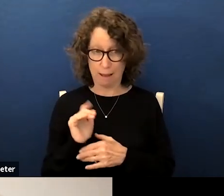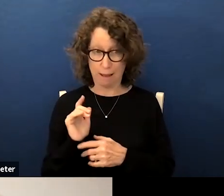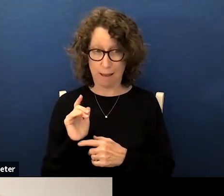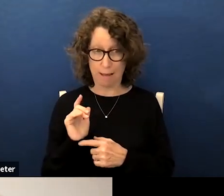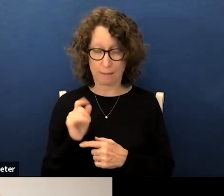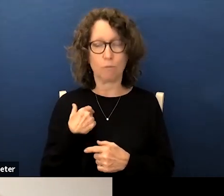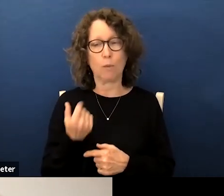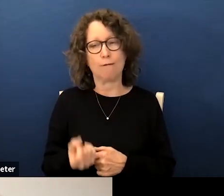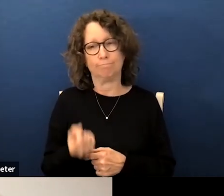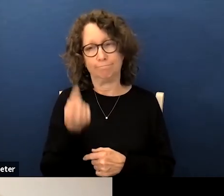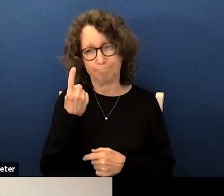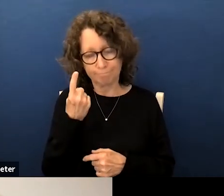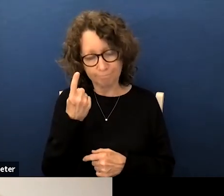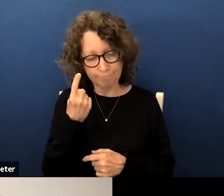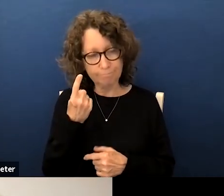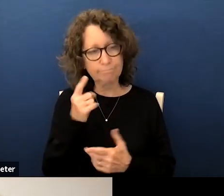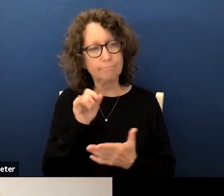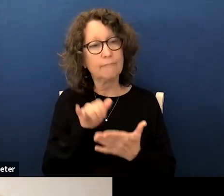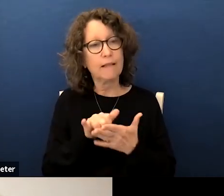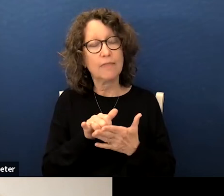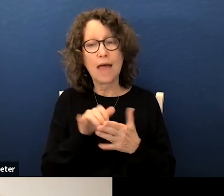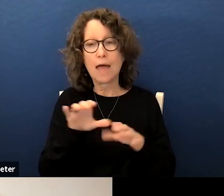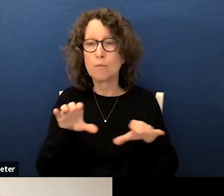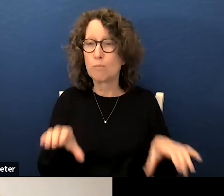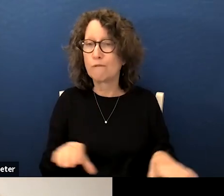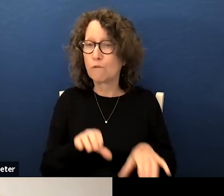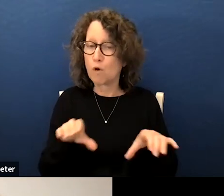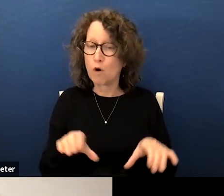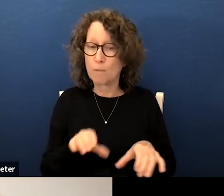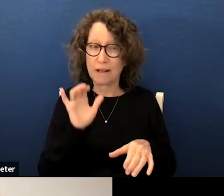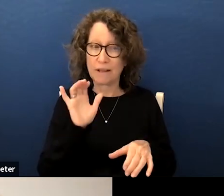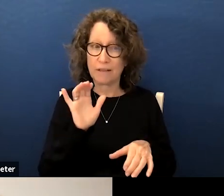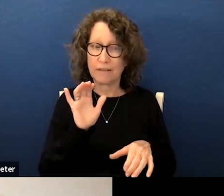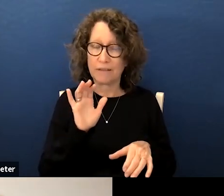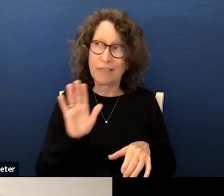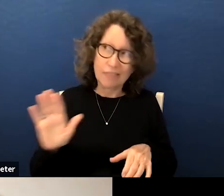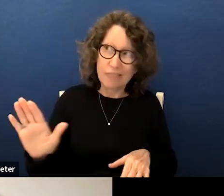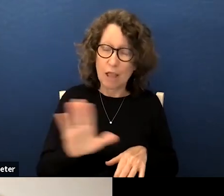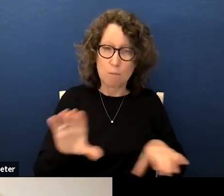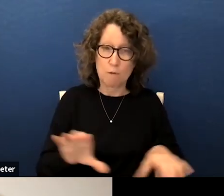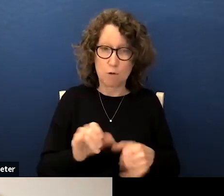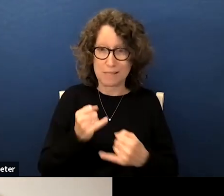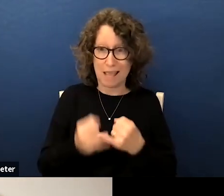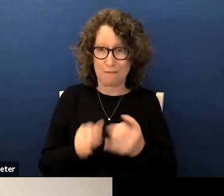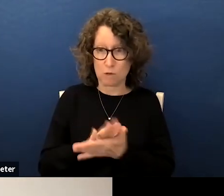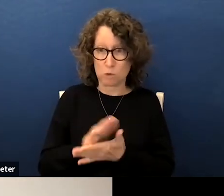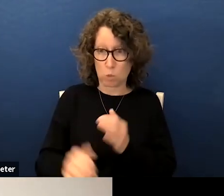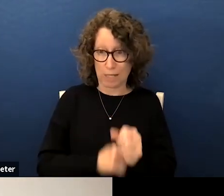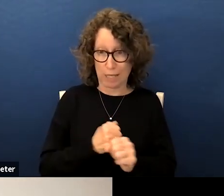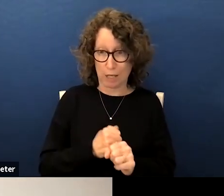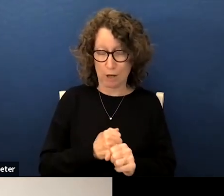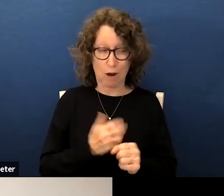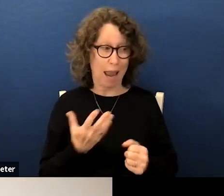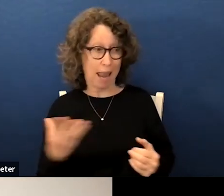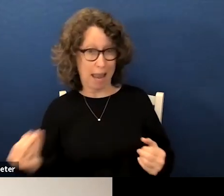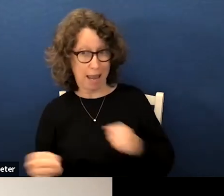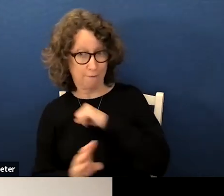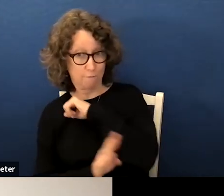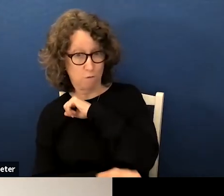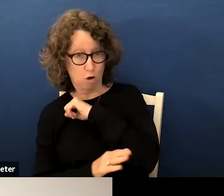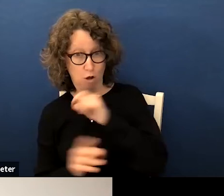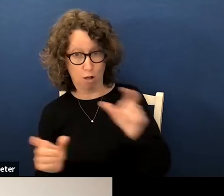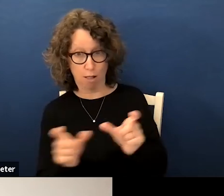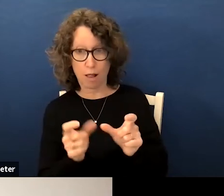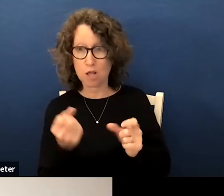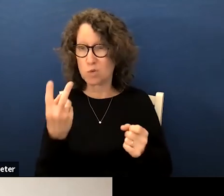understand that performing that their performance at the end of the school year and this fall at